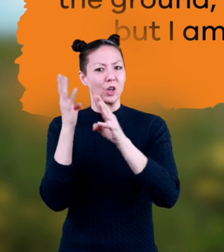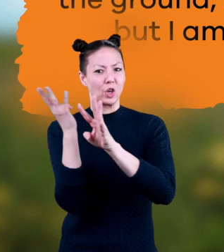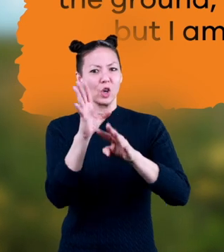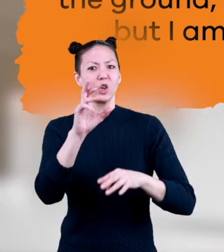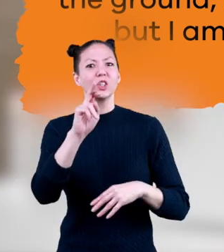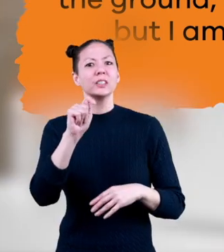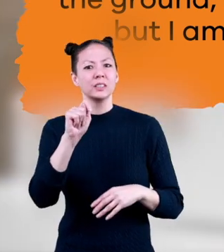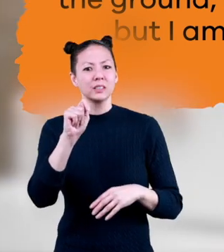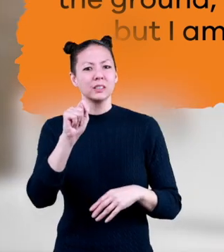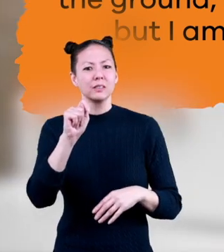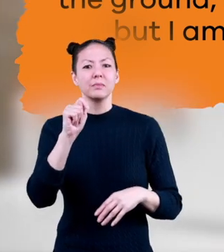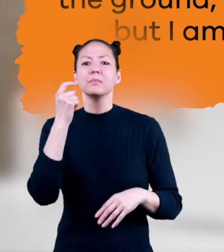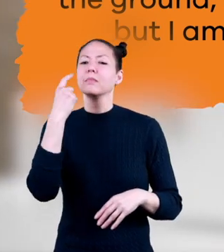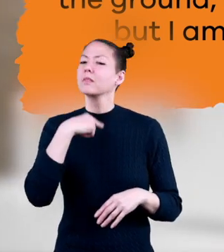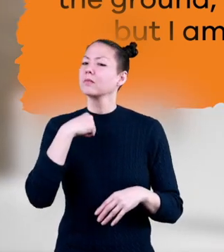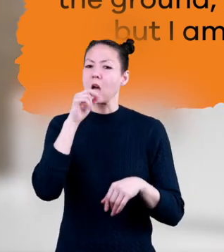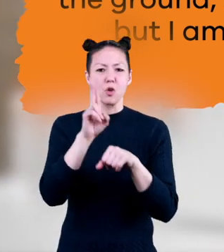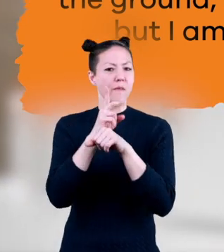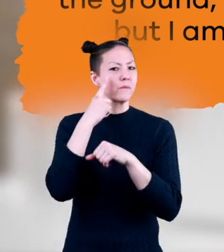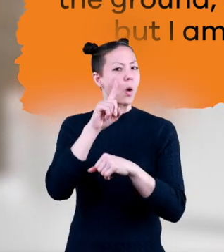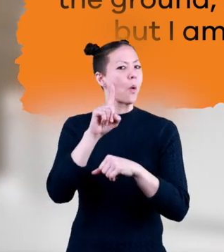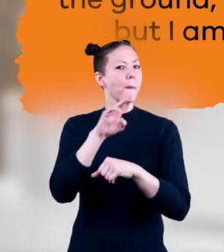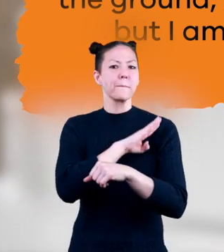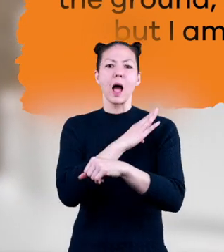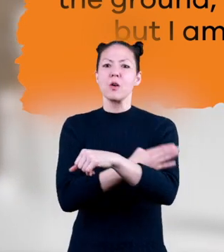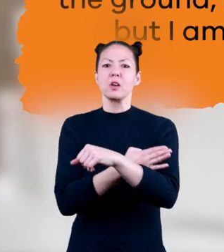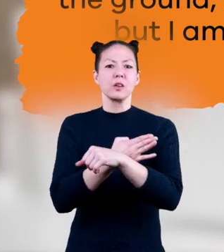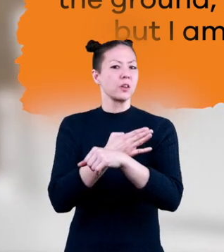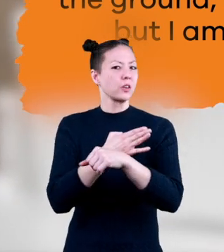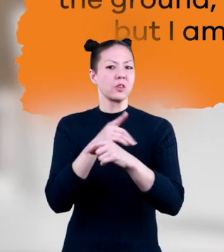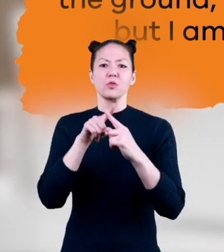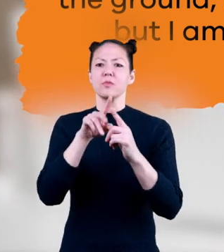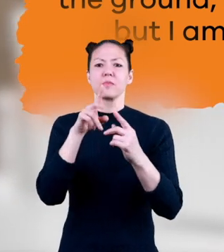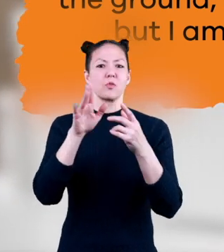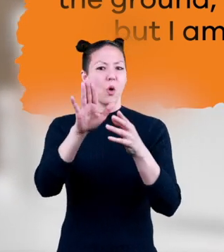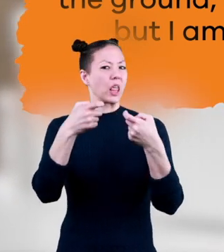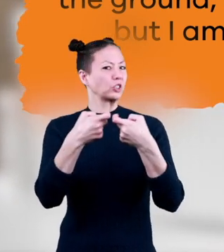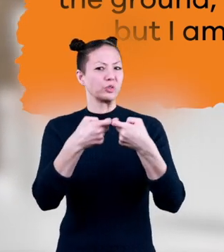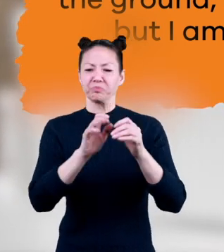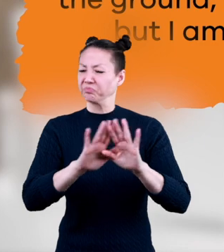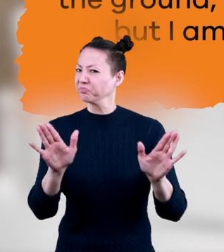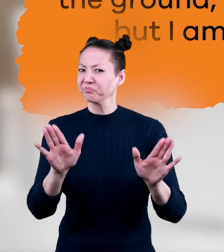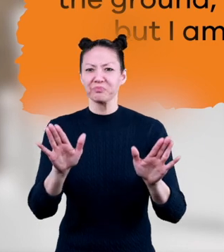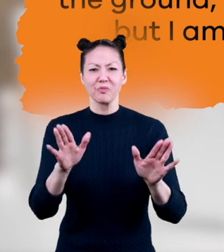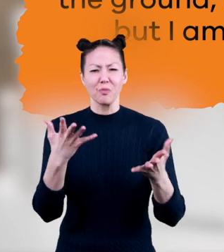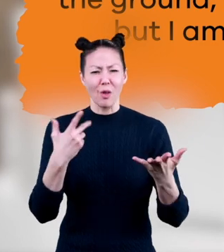but I am not used to power your electronics. What am I?